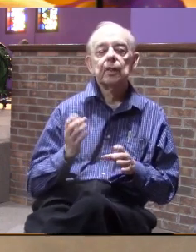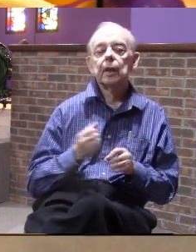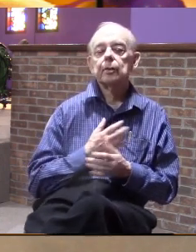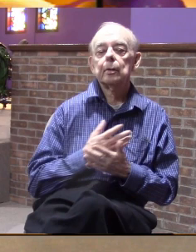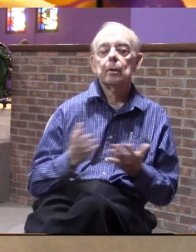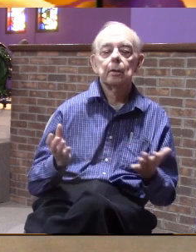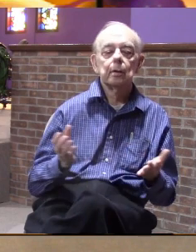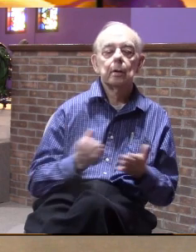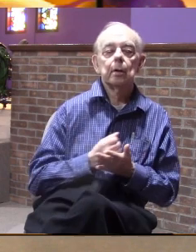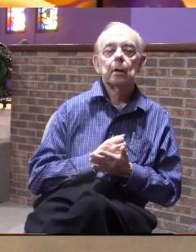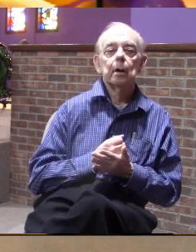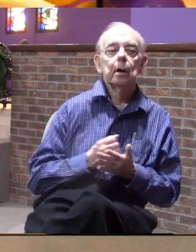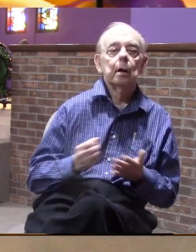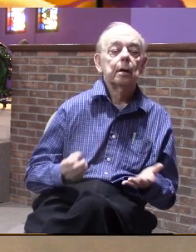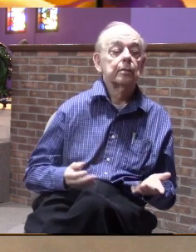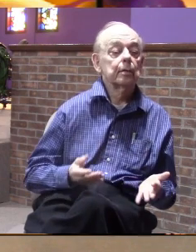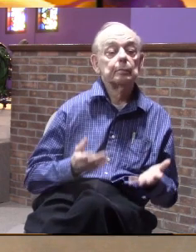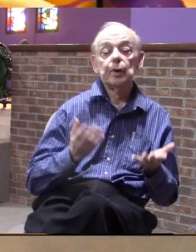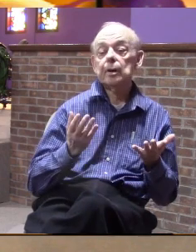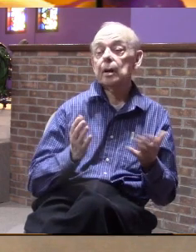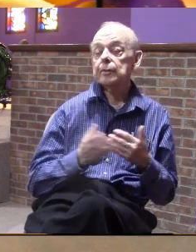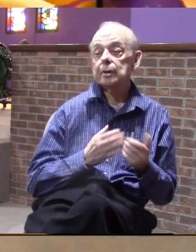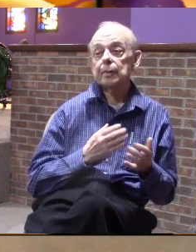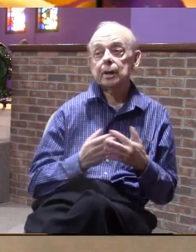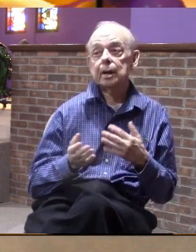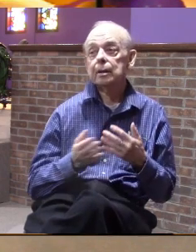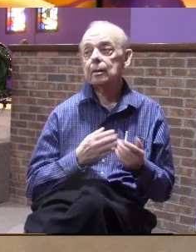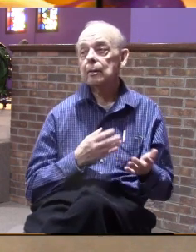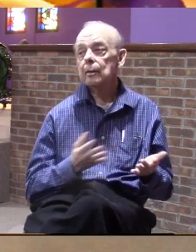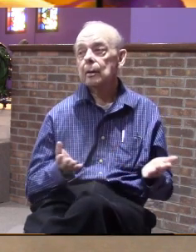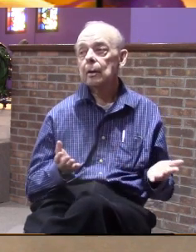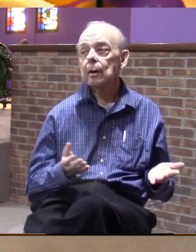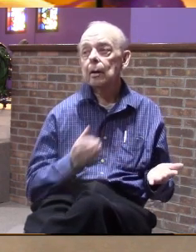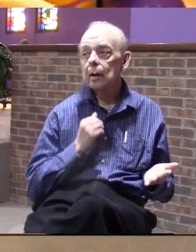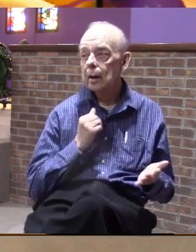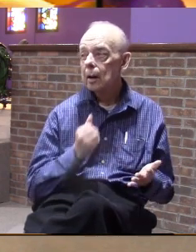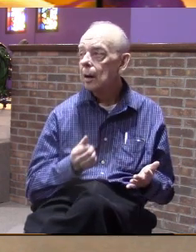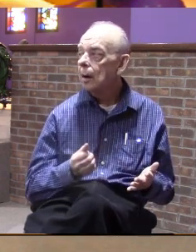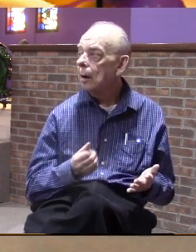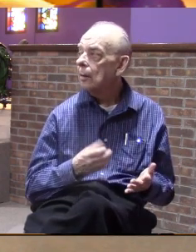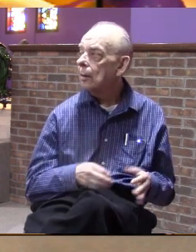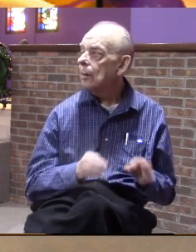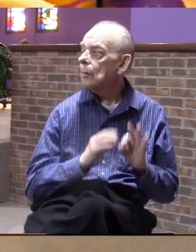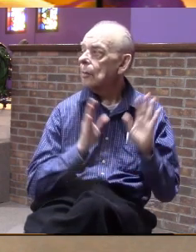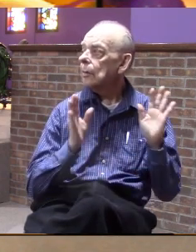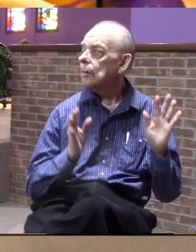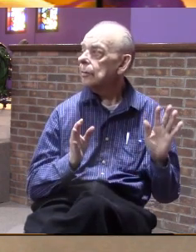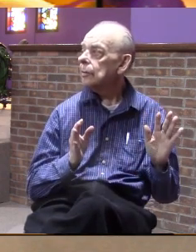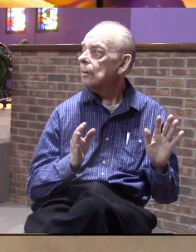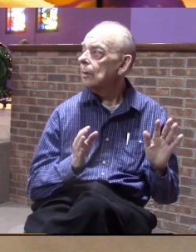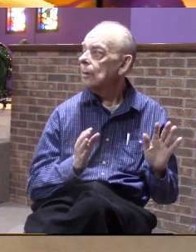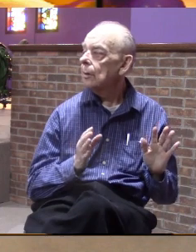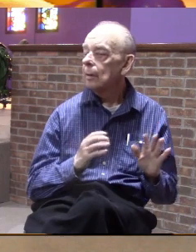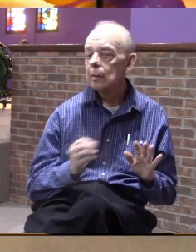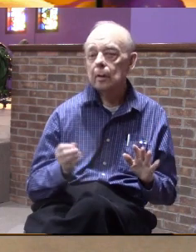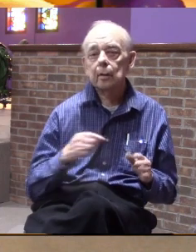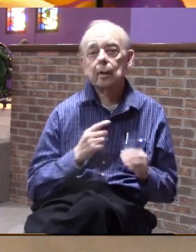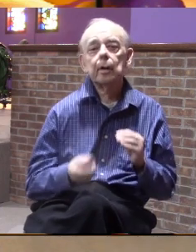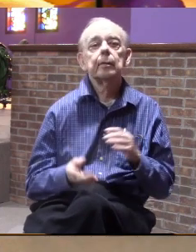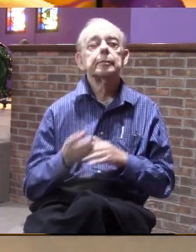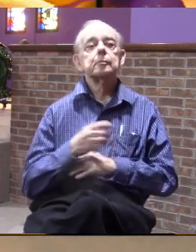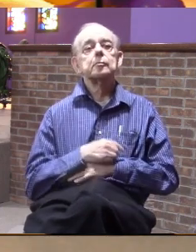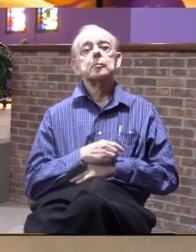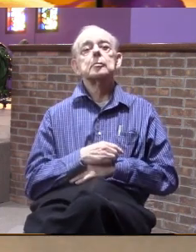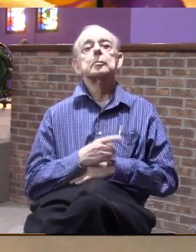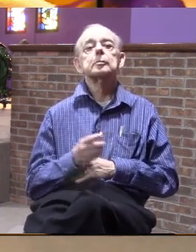it's burning up anyway it's not going to be it's worthless at the end of the